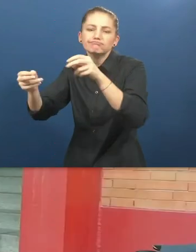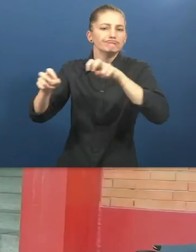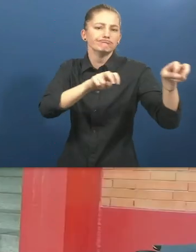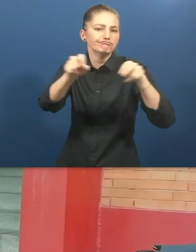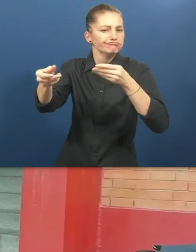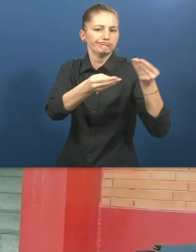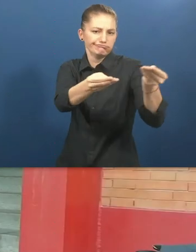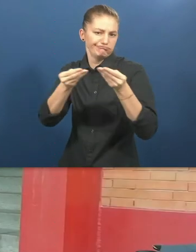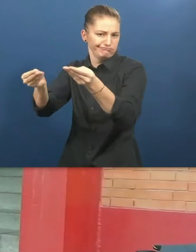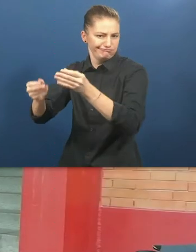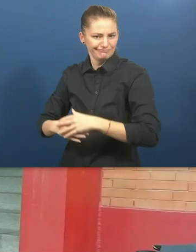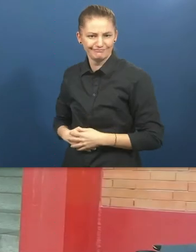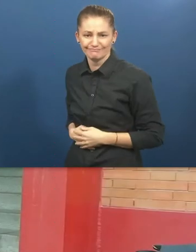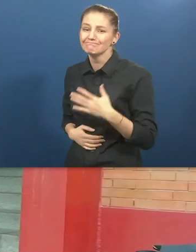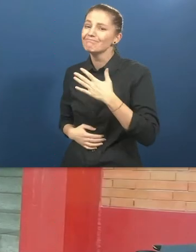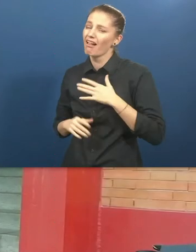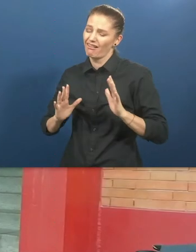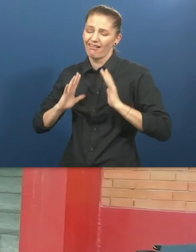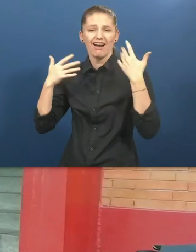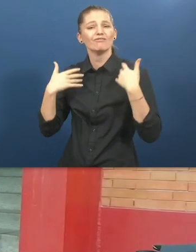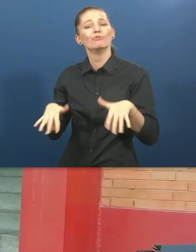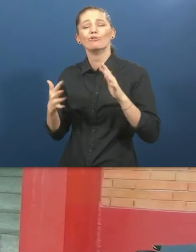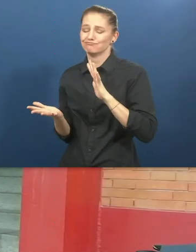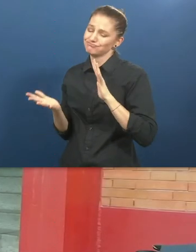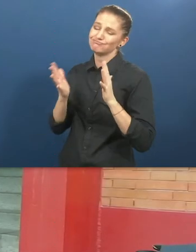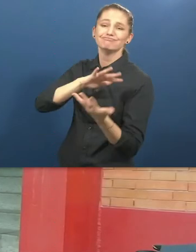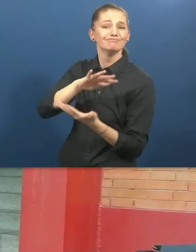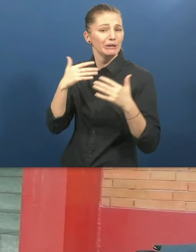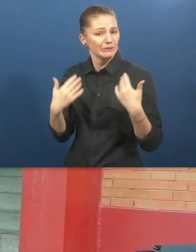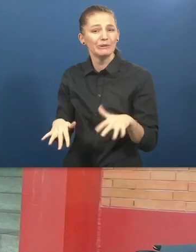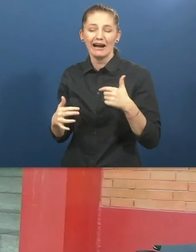Before I was a very nervous person, now I am more calm,